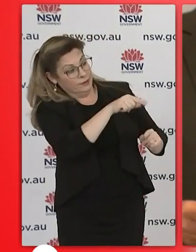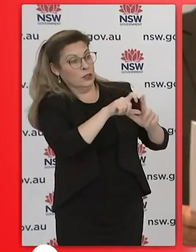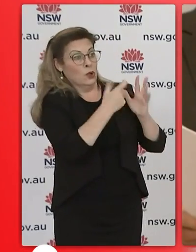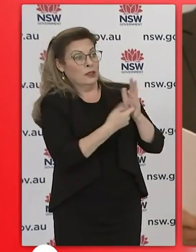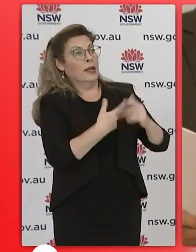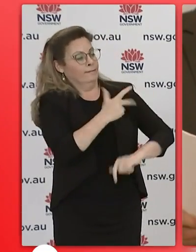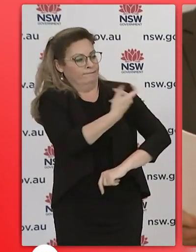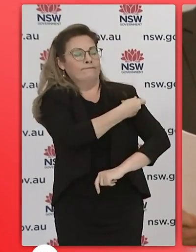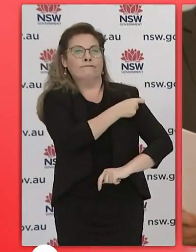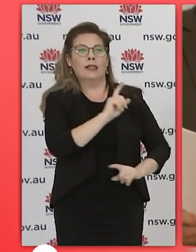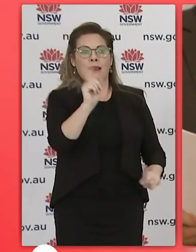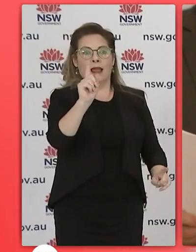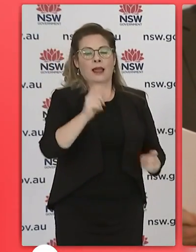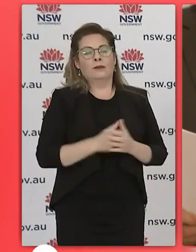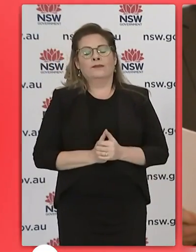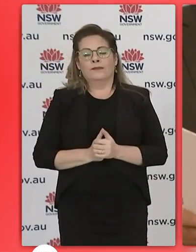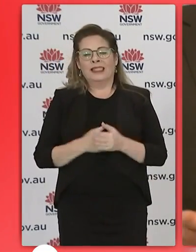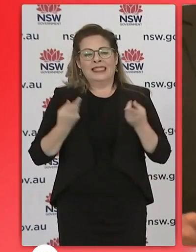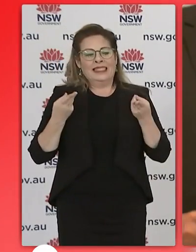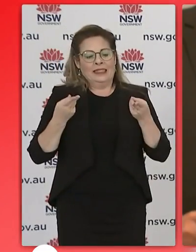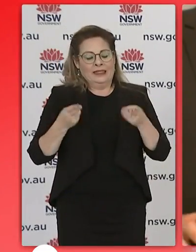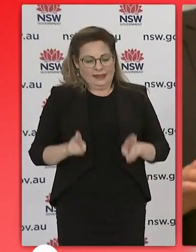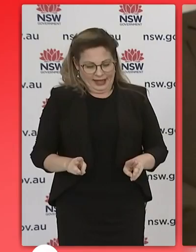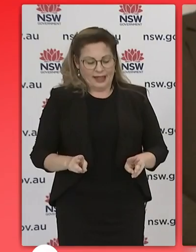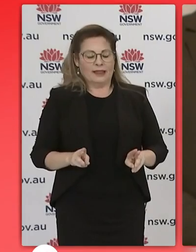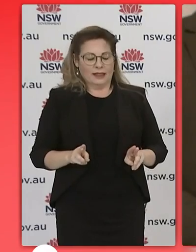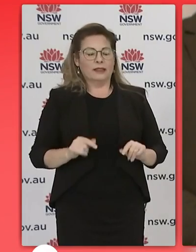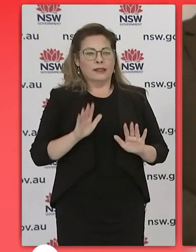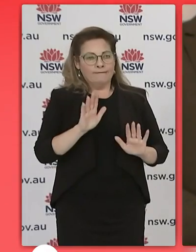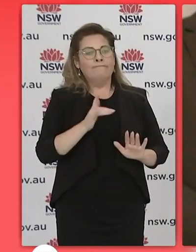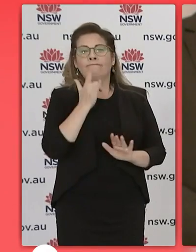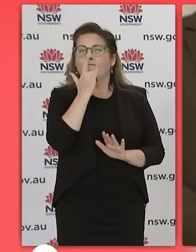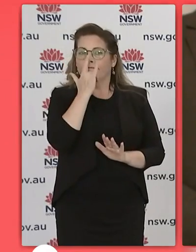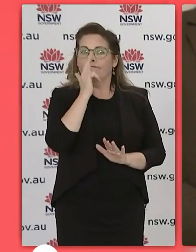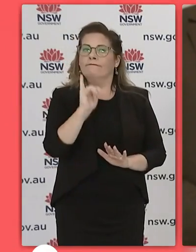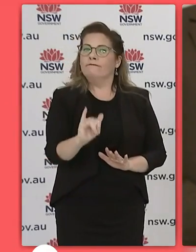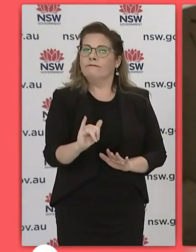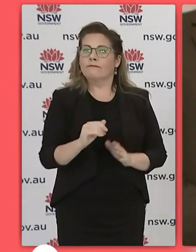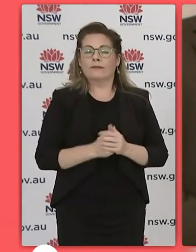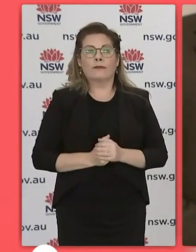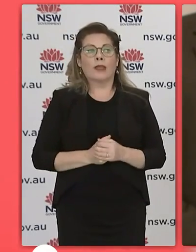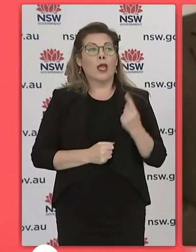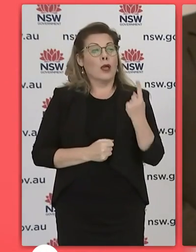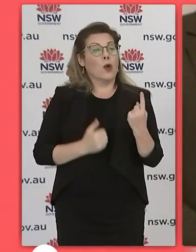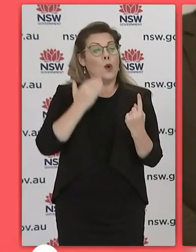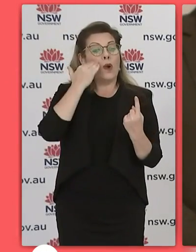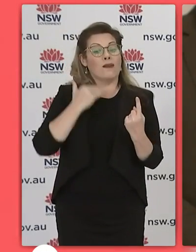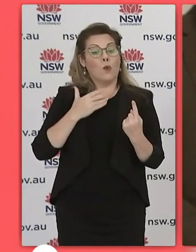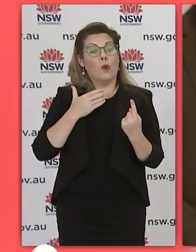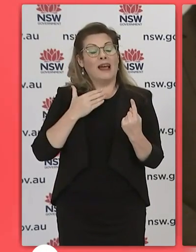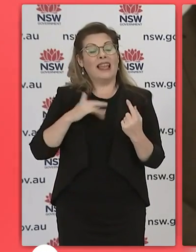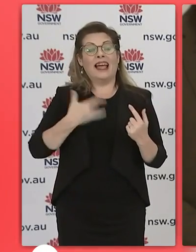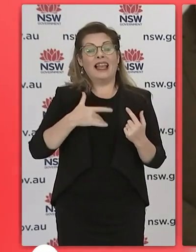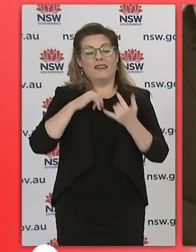woman in her 40 as 60s a woman sorry i'll start again a woman in her 60s from southwestern